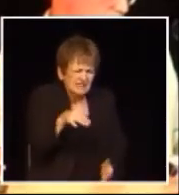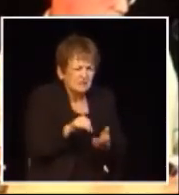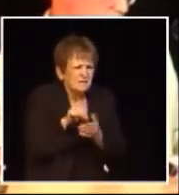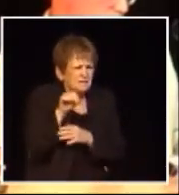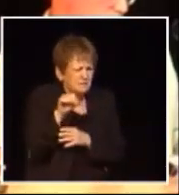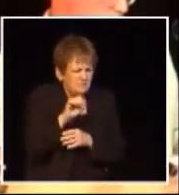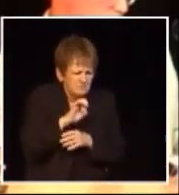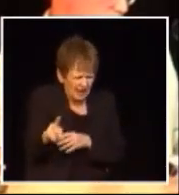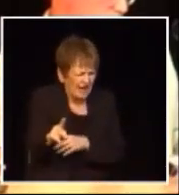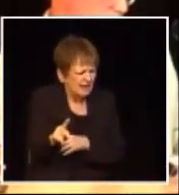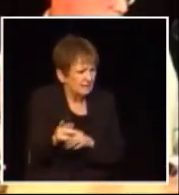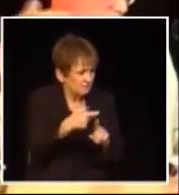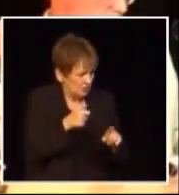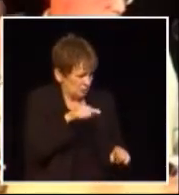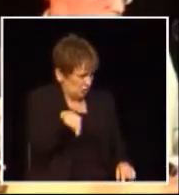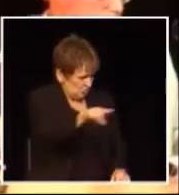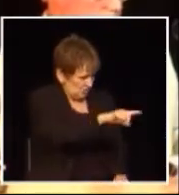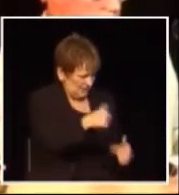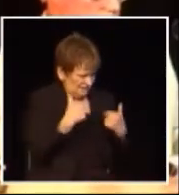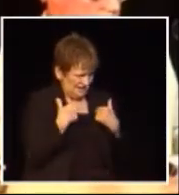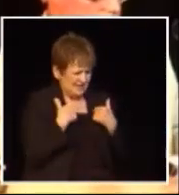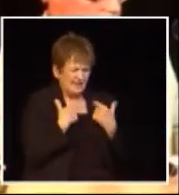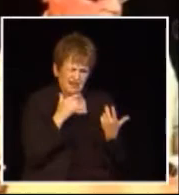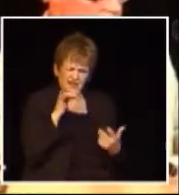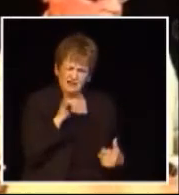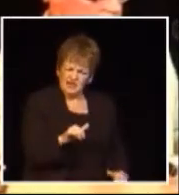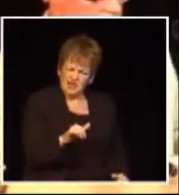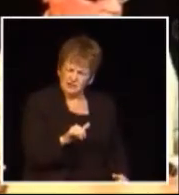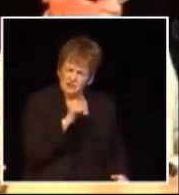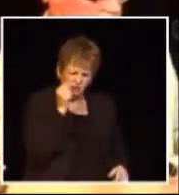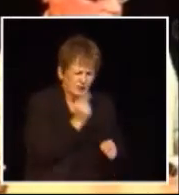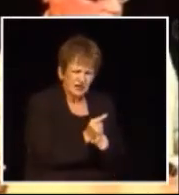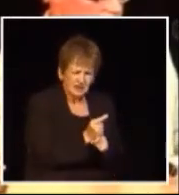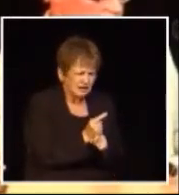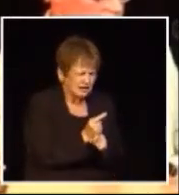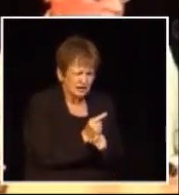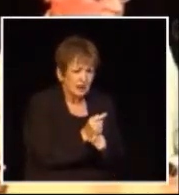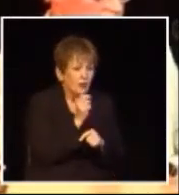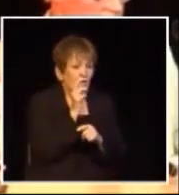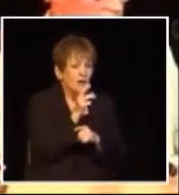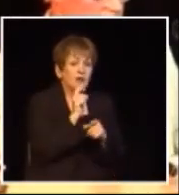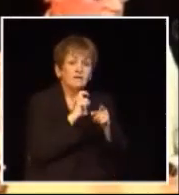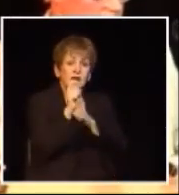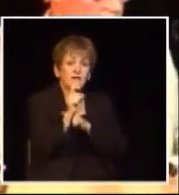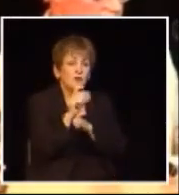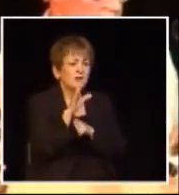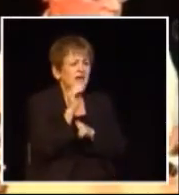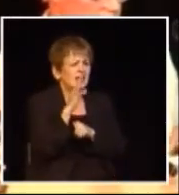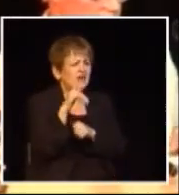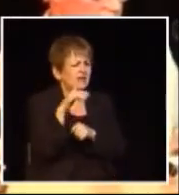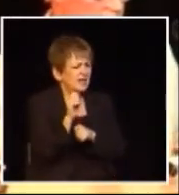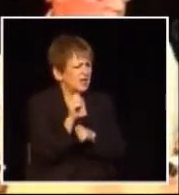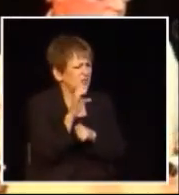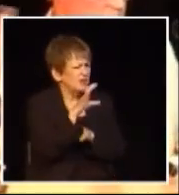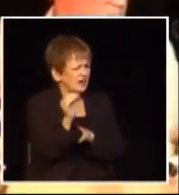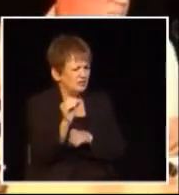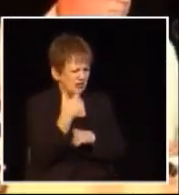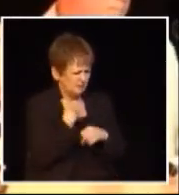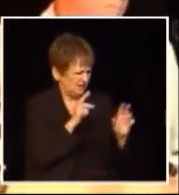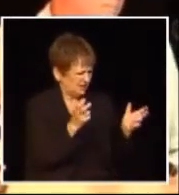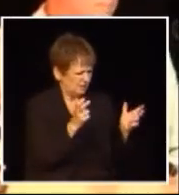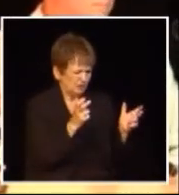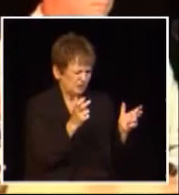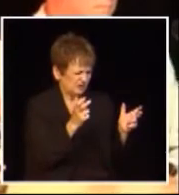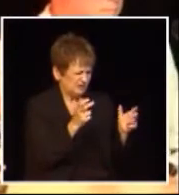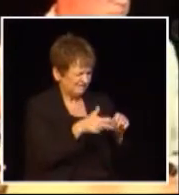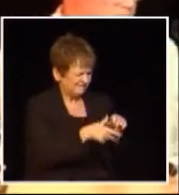I have to give that guy a tax rebate from you the taxpayers and me that bothers me or when I phone my cable company because I'm